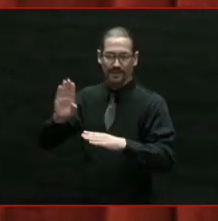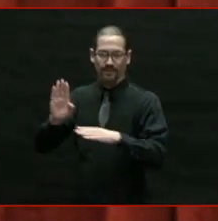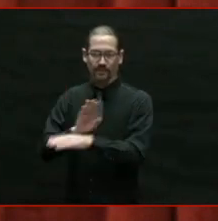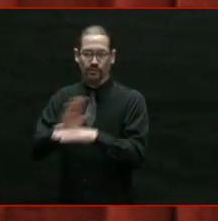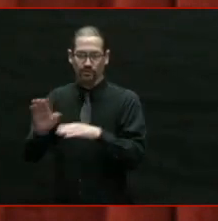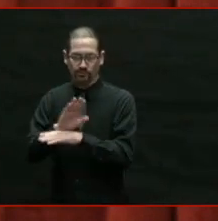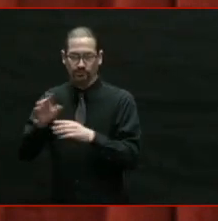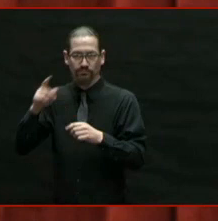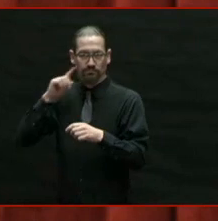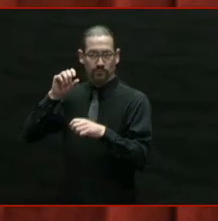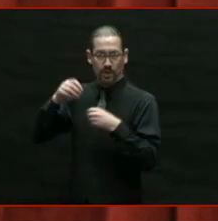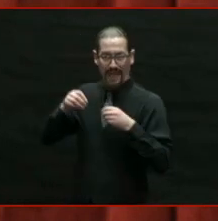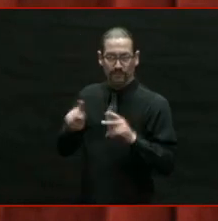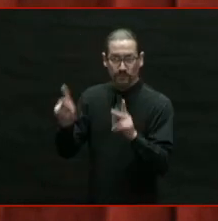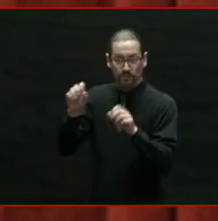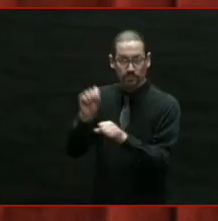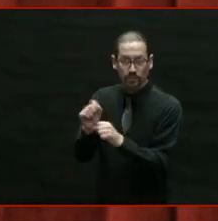cabinet.